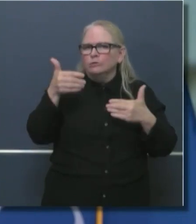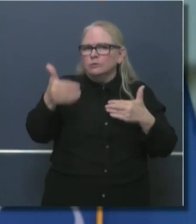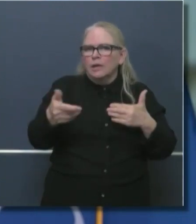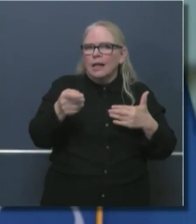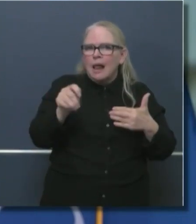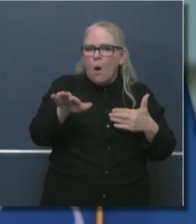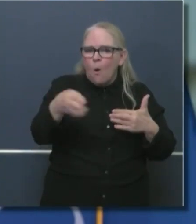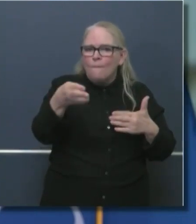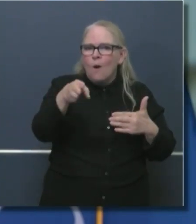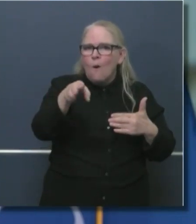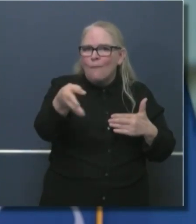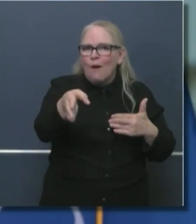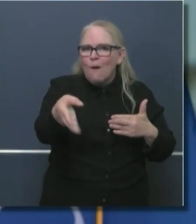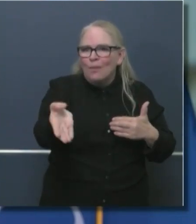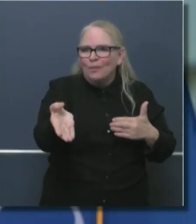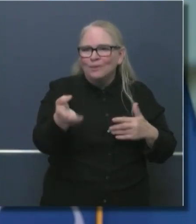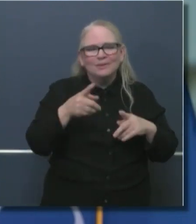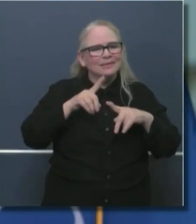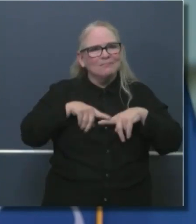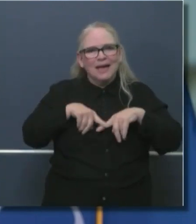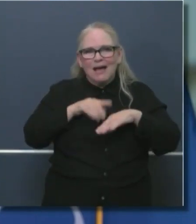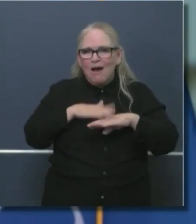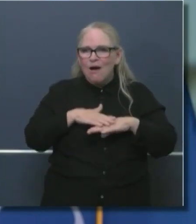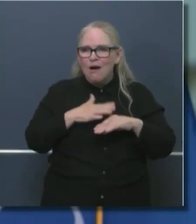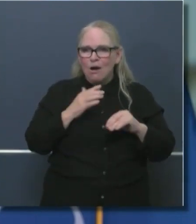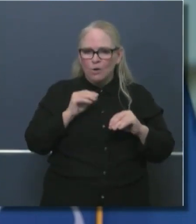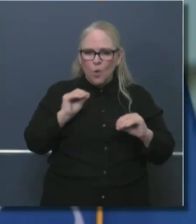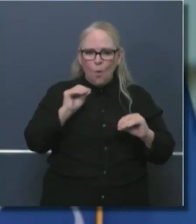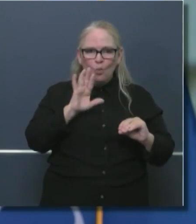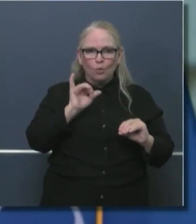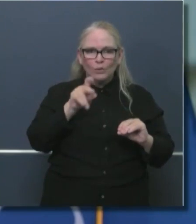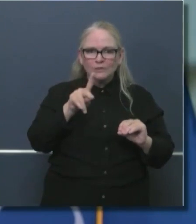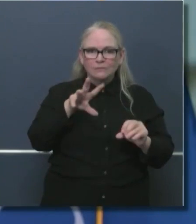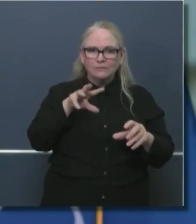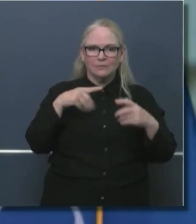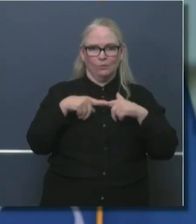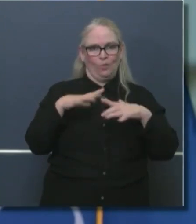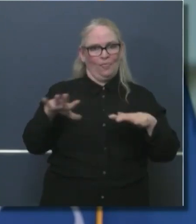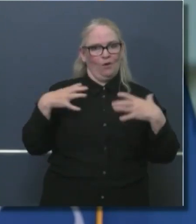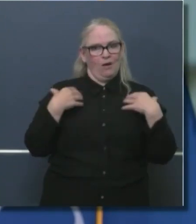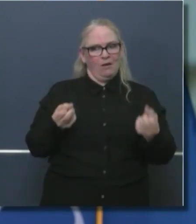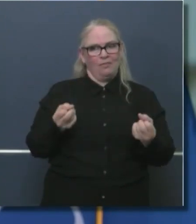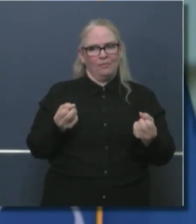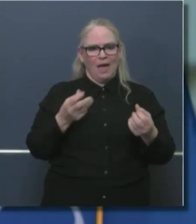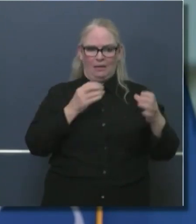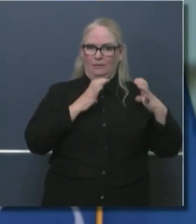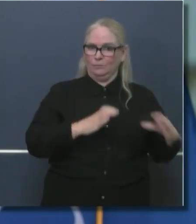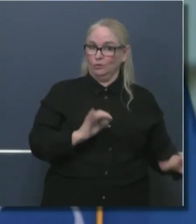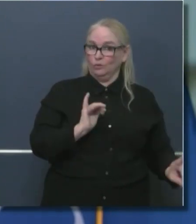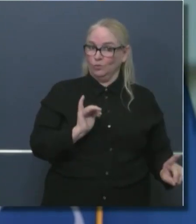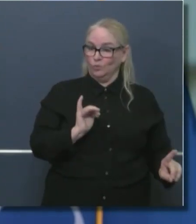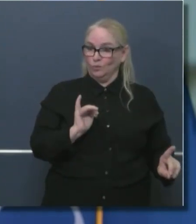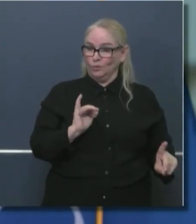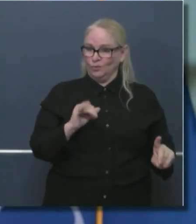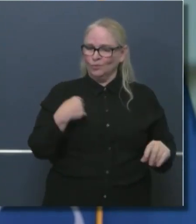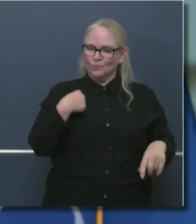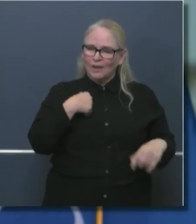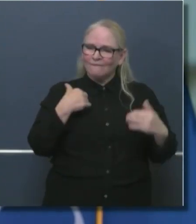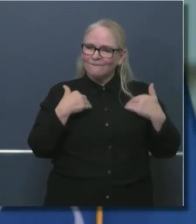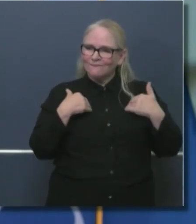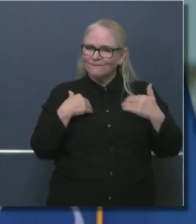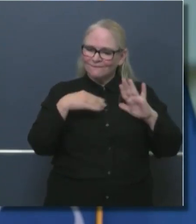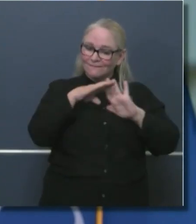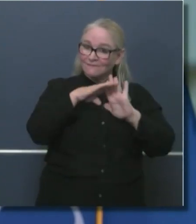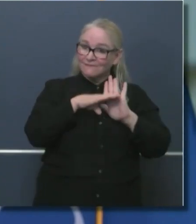impacts risk to customers and more broadly the community. We're also providing checklists. These are not mandatory, but we encourage